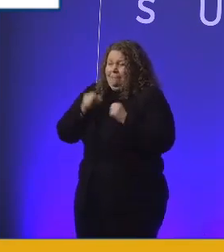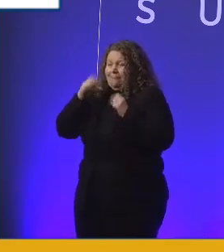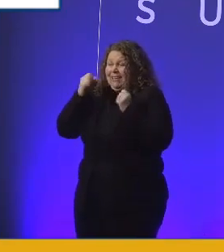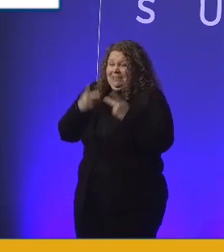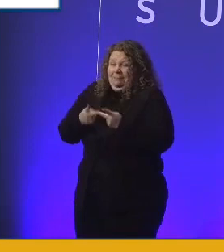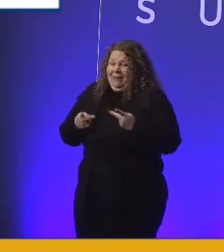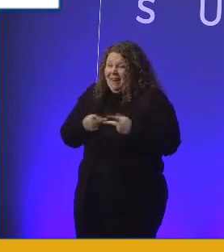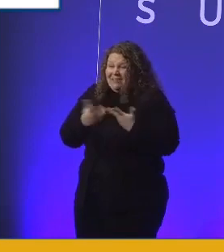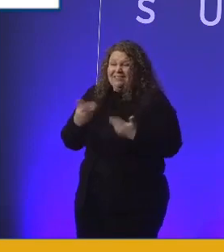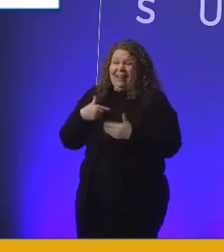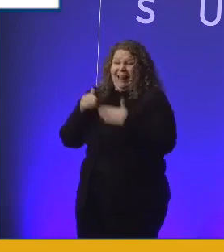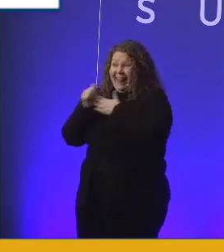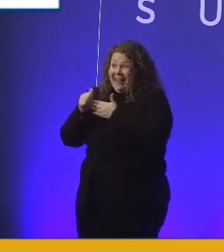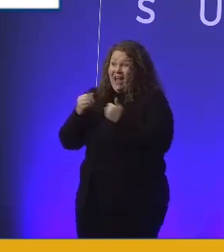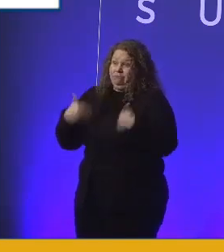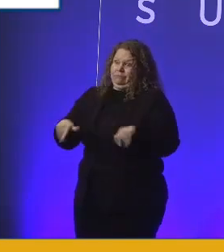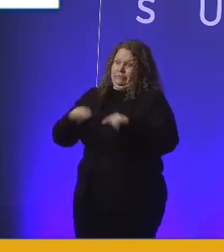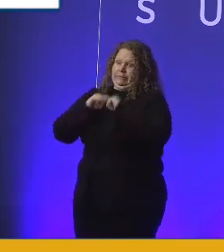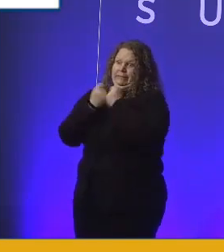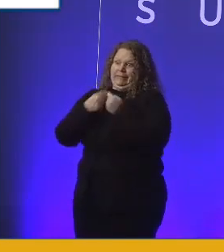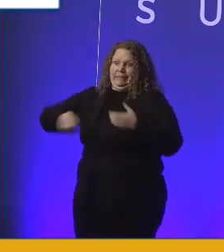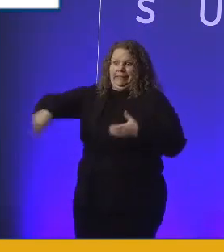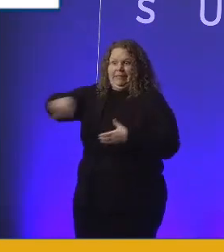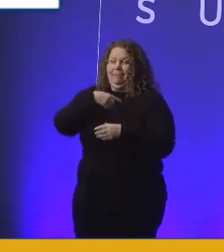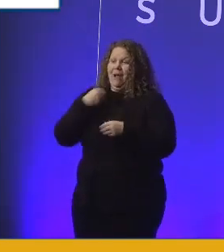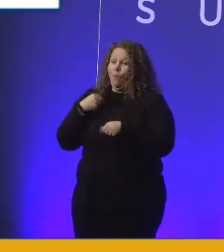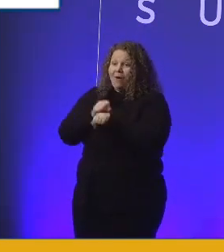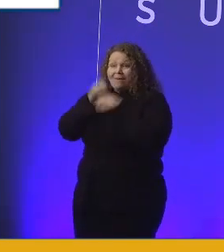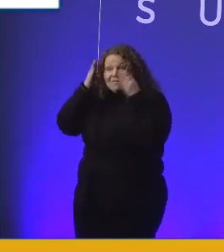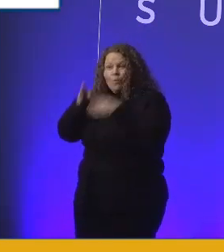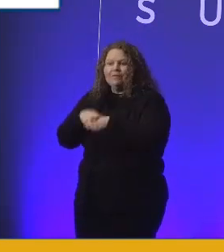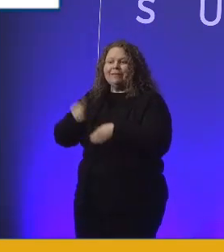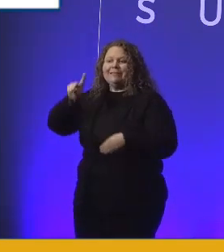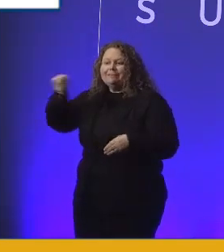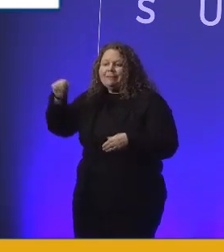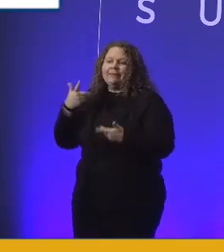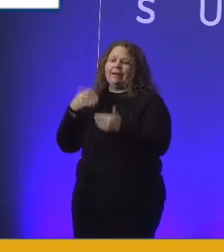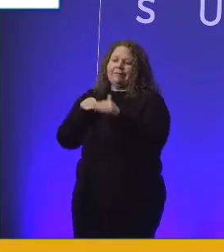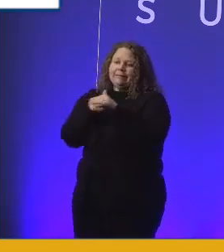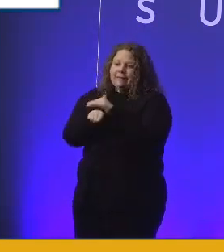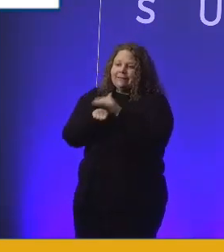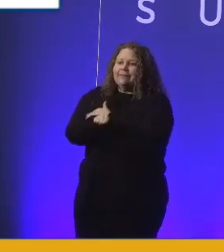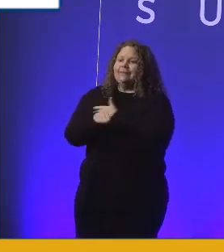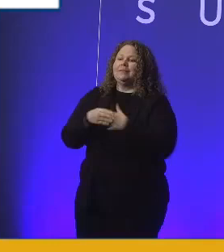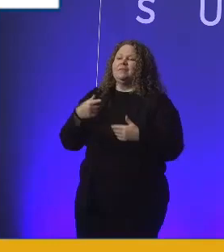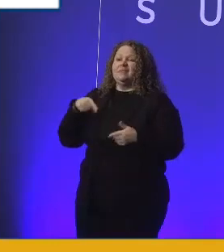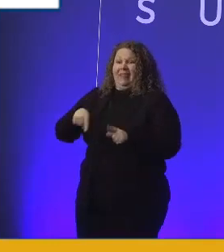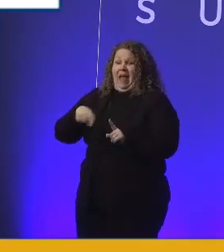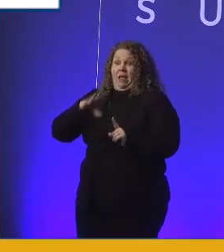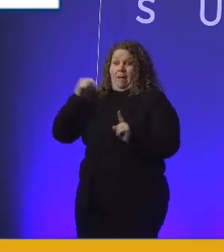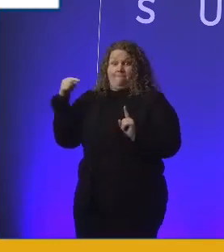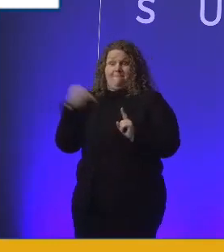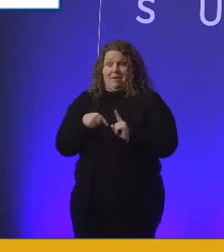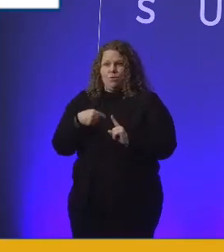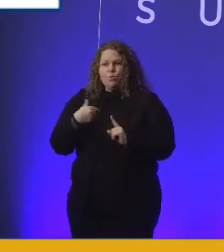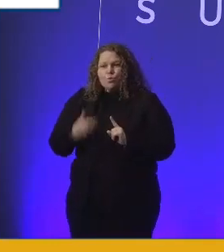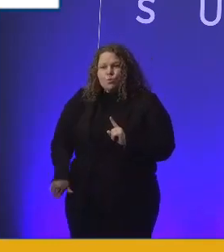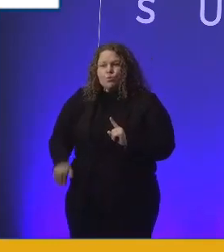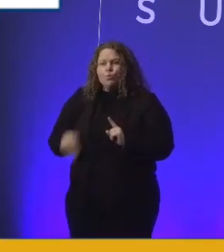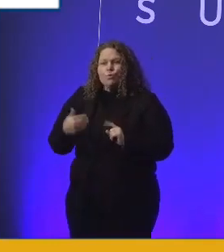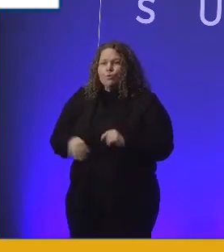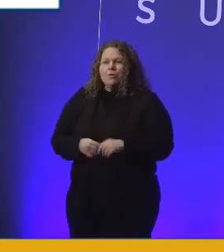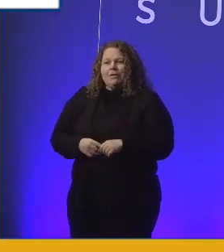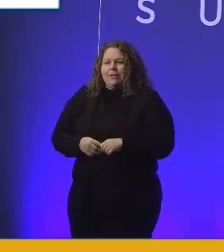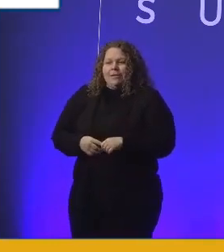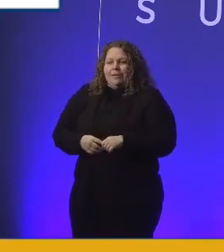working on disability and accessibility in a company that's, well, 180,000